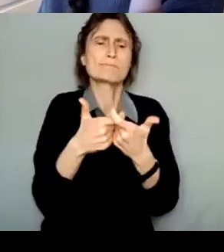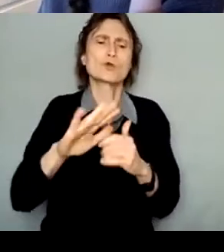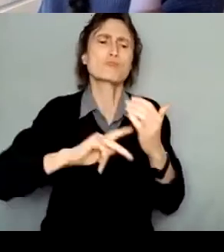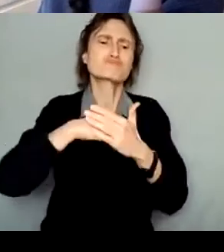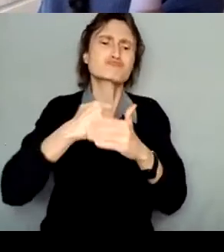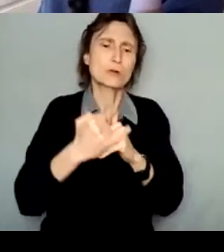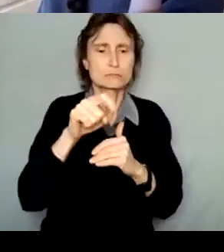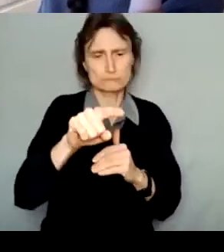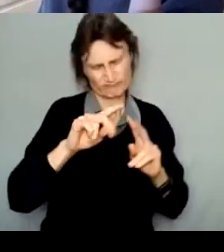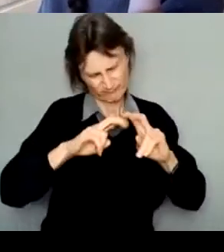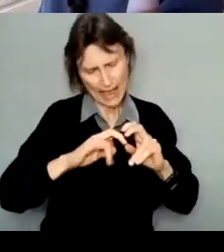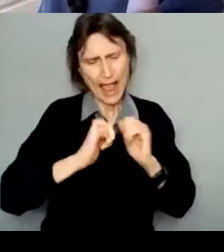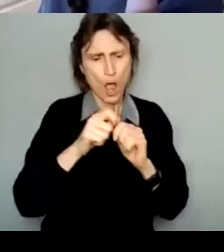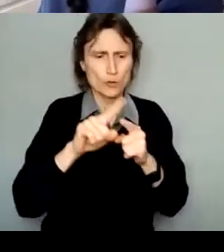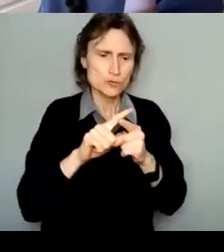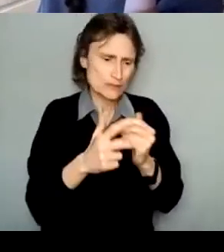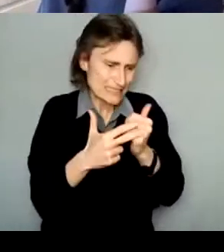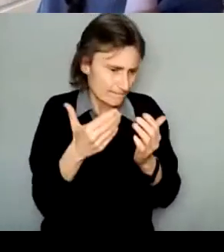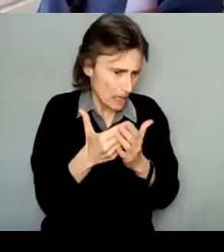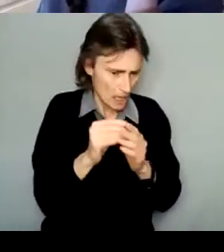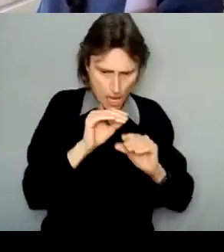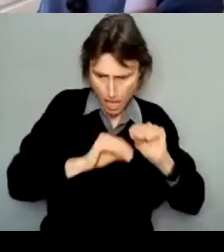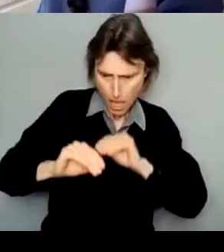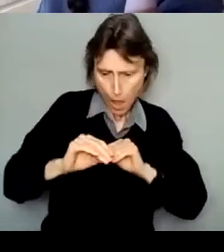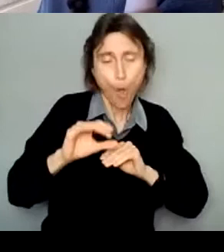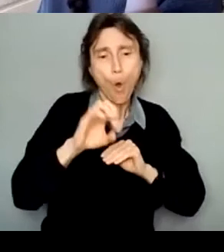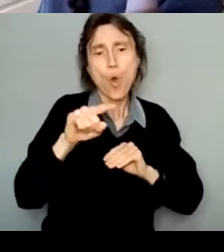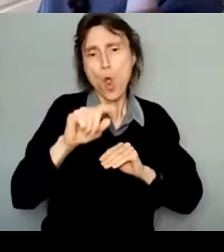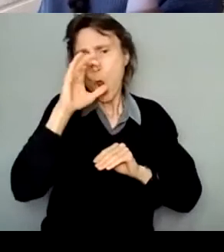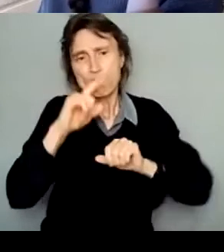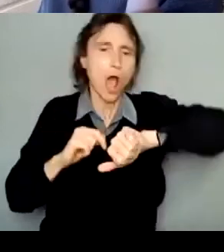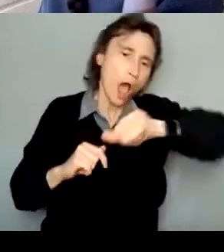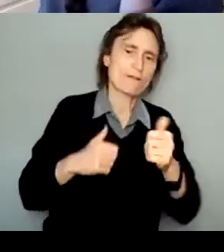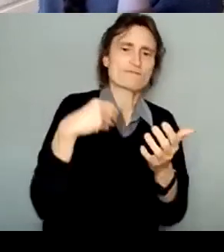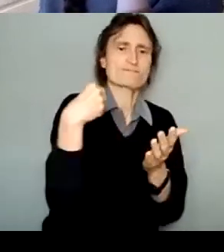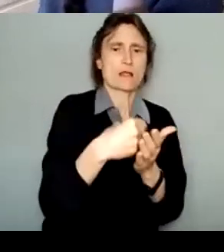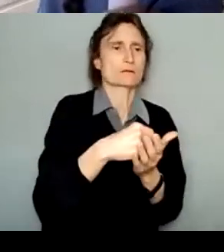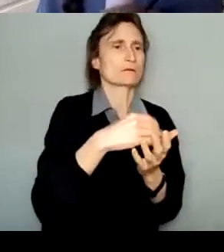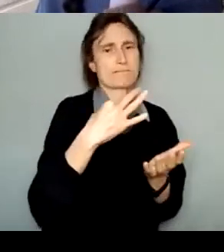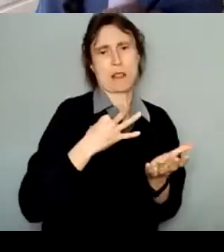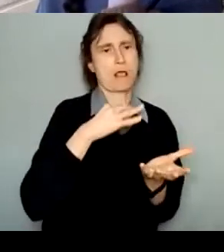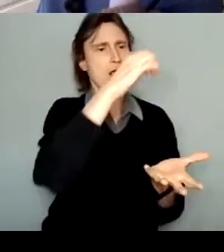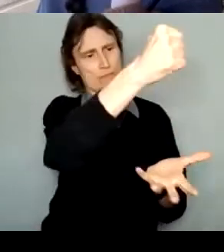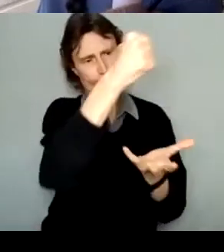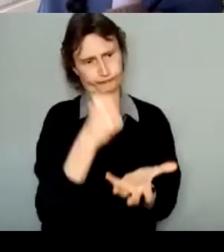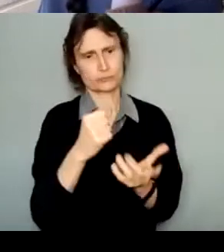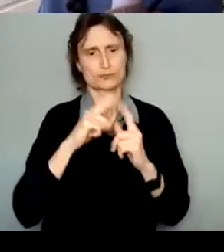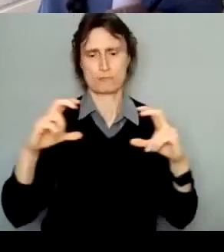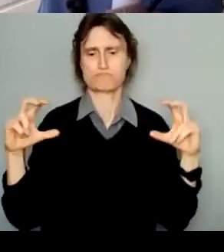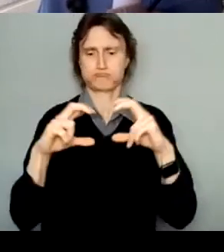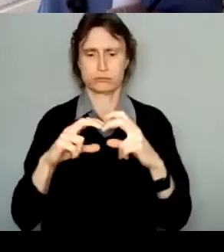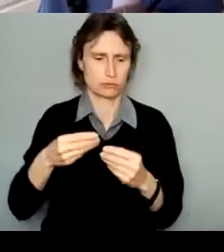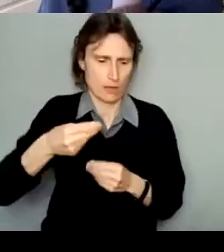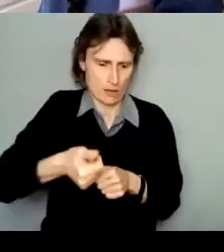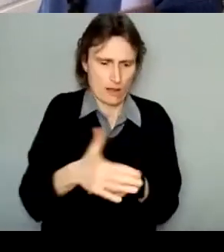reduce costs, or think about other funding to supplement your overall budget. So what if your proposed